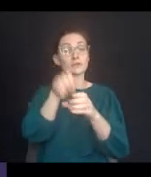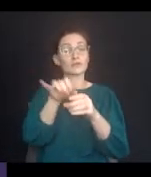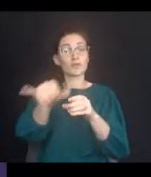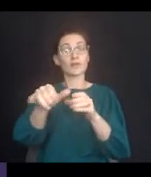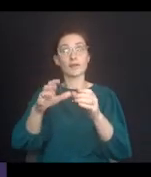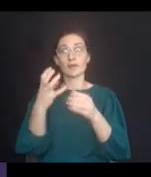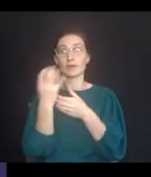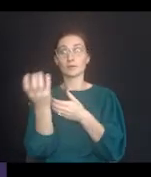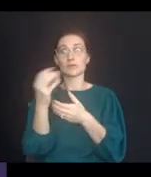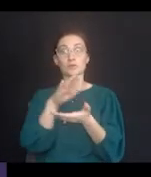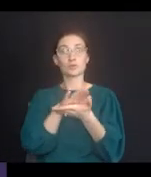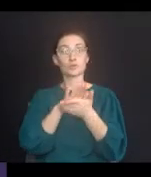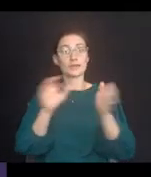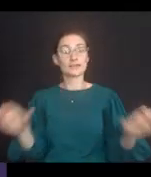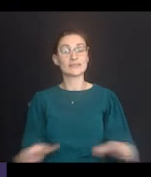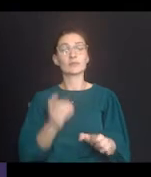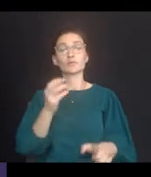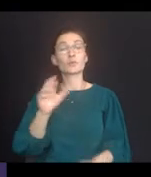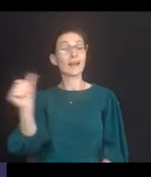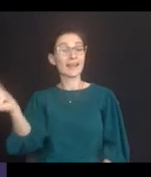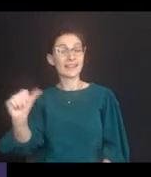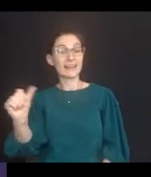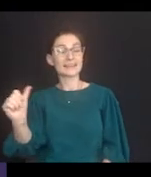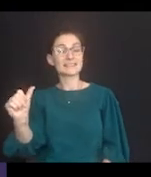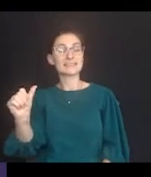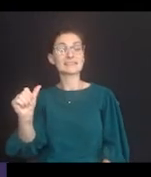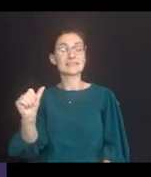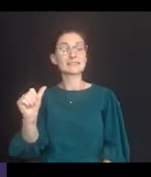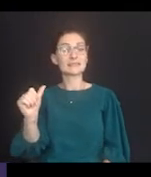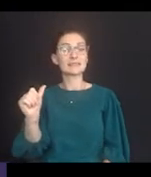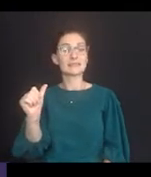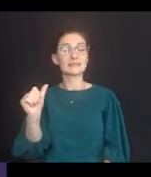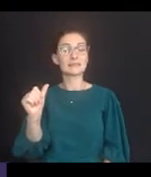participation in extracurricular activities or athletics.